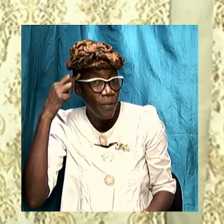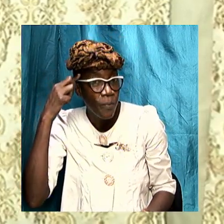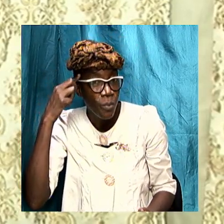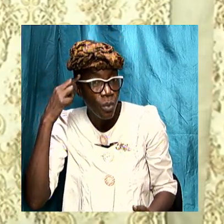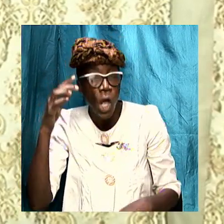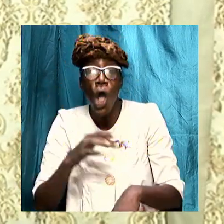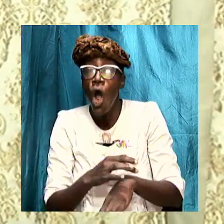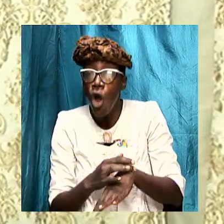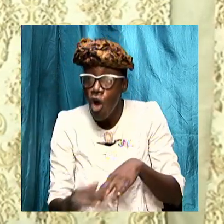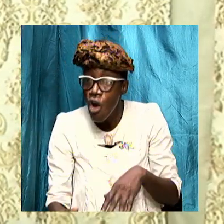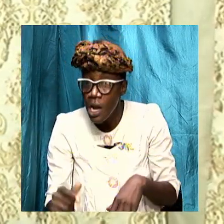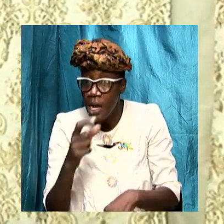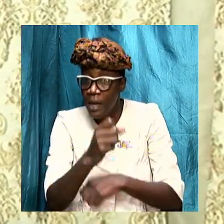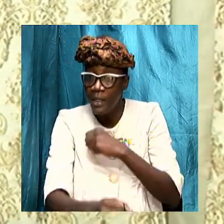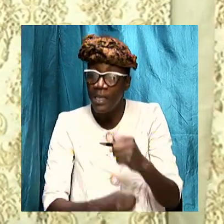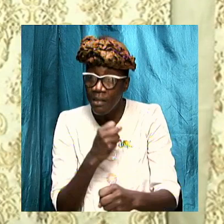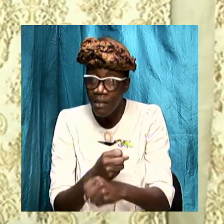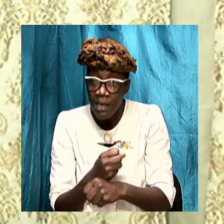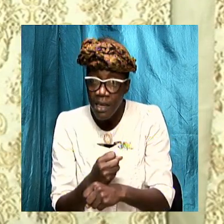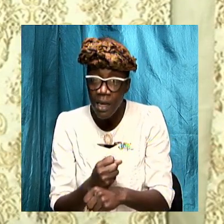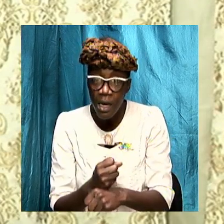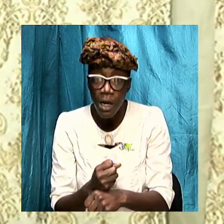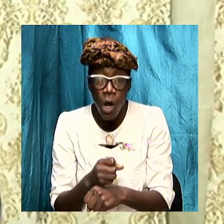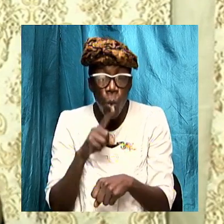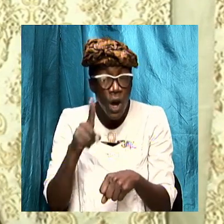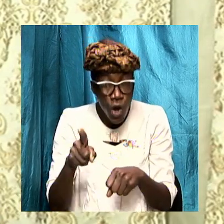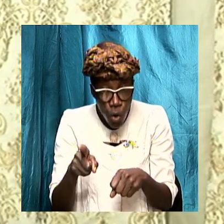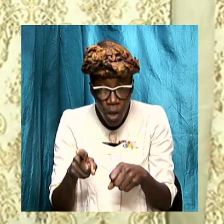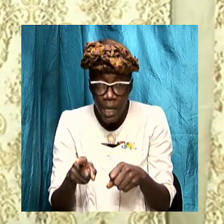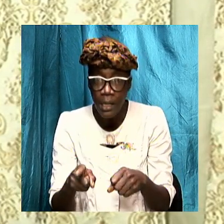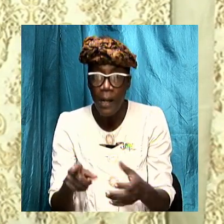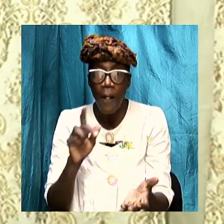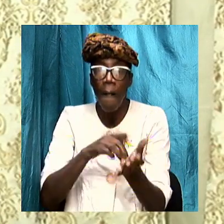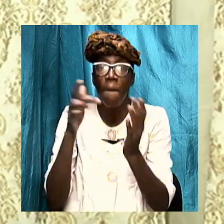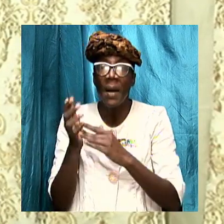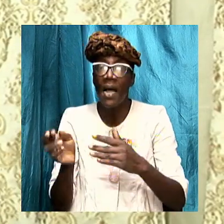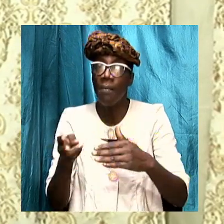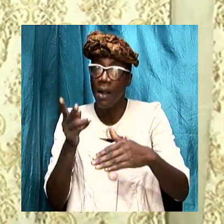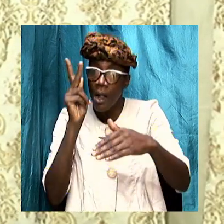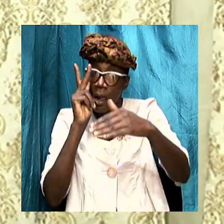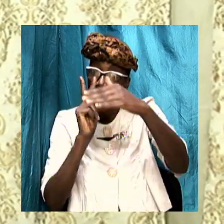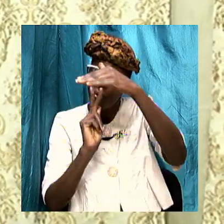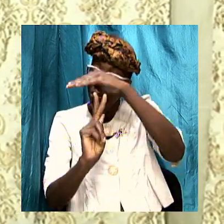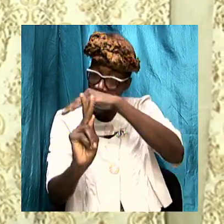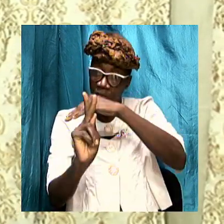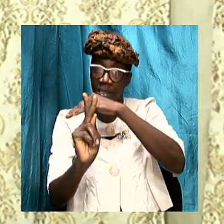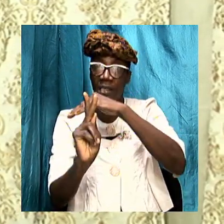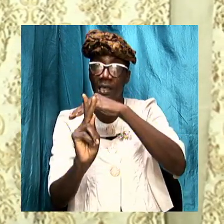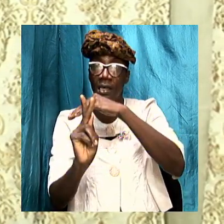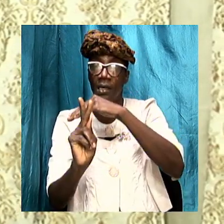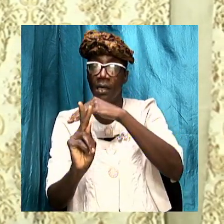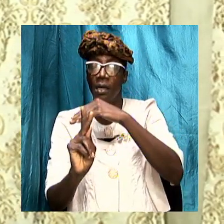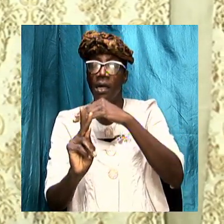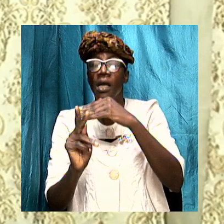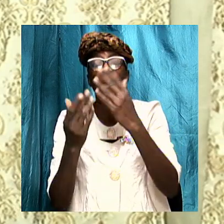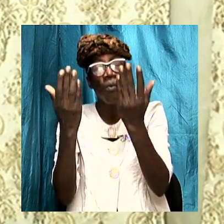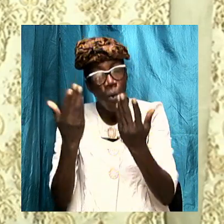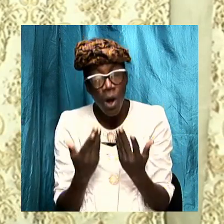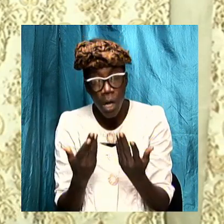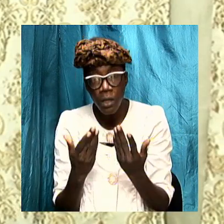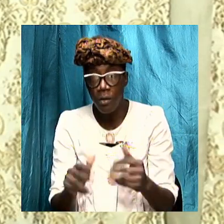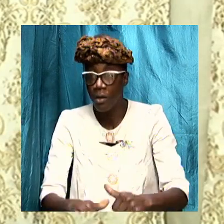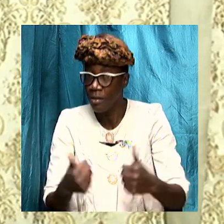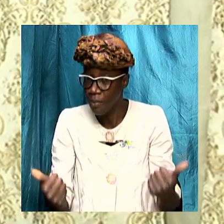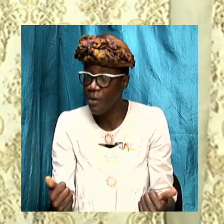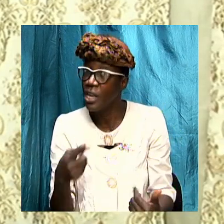spent quite a bit of time looking at Bible prophecy and I would like to distinguish so that